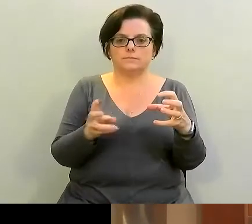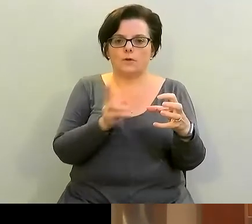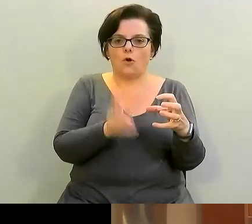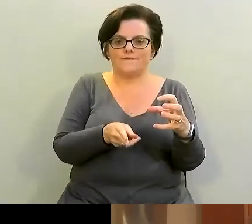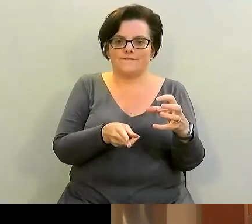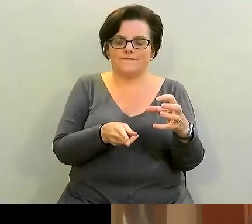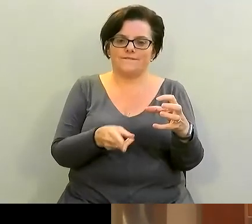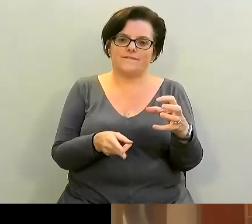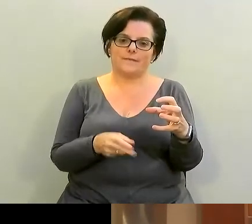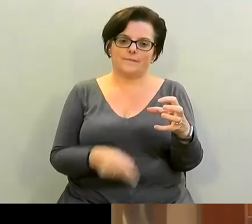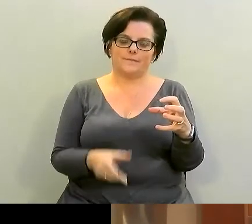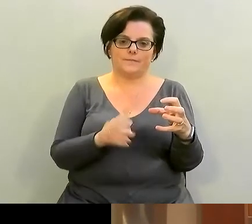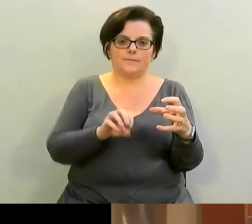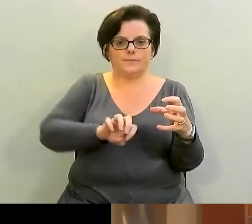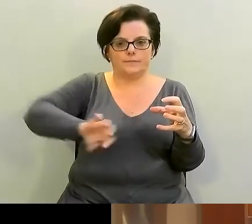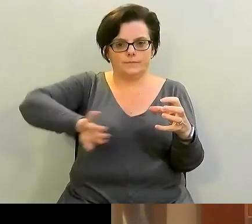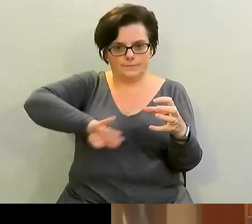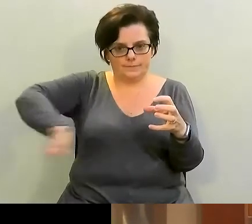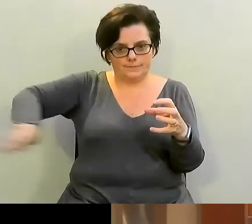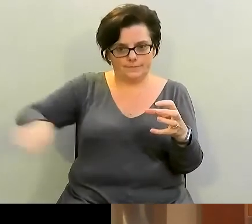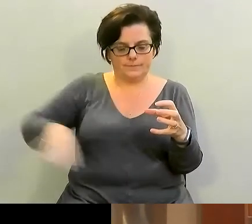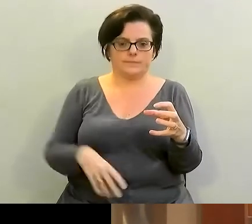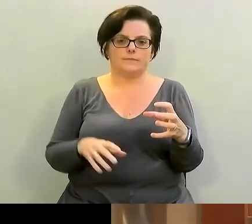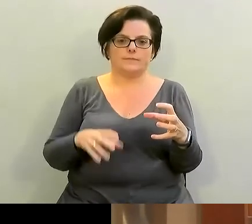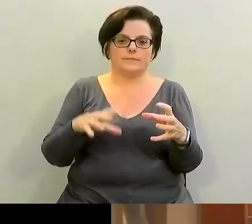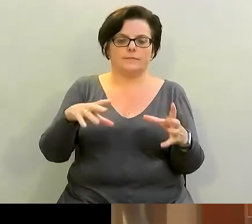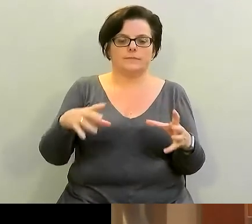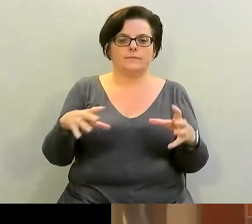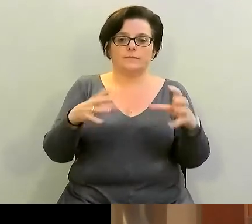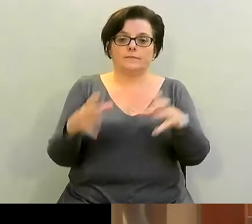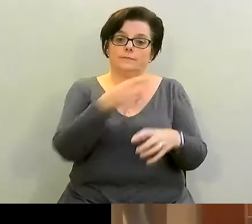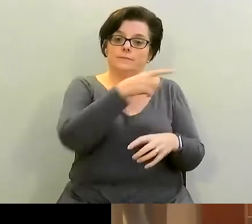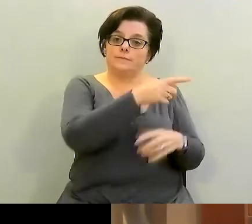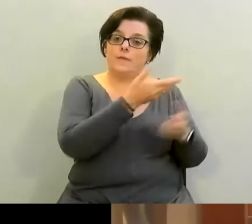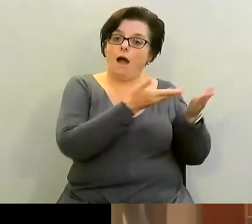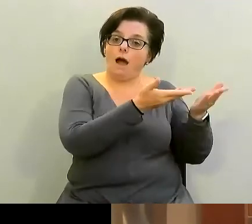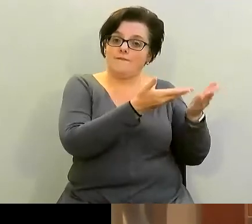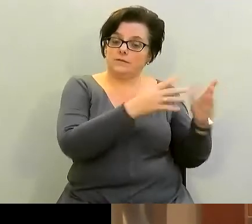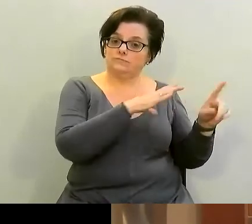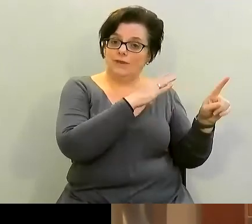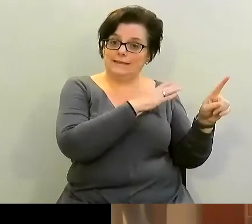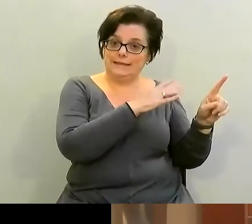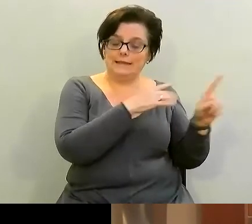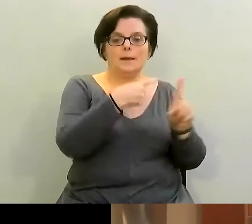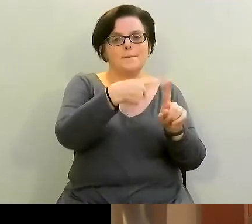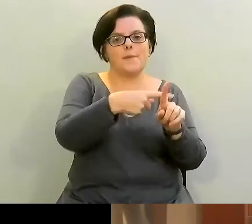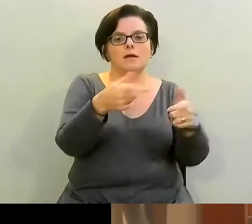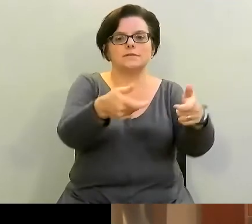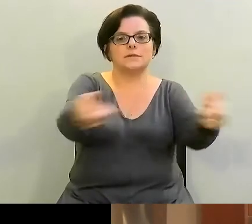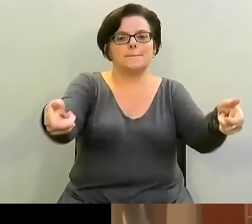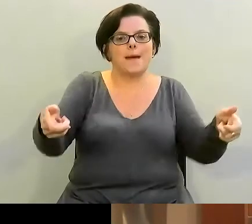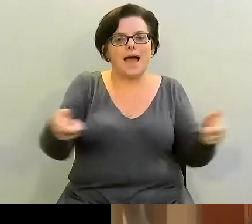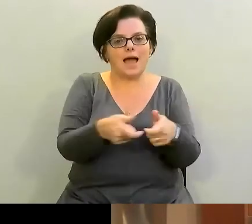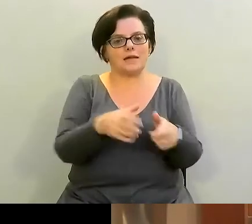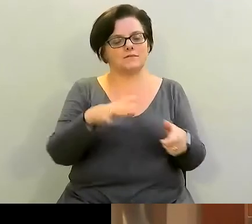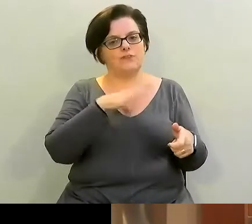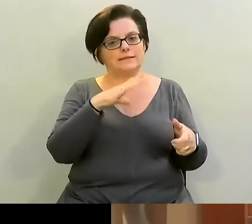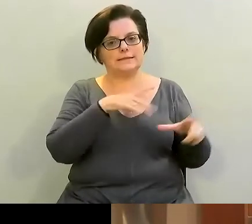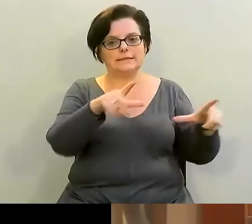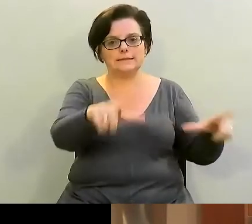and I'm going to put that aside. Now I have my oven ready and I also have a sheet pan set aside.